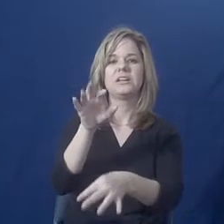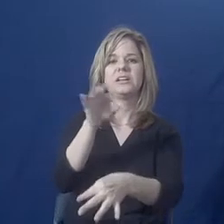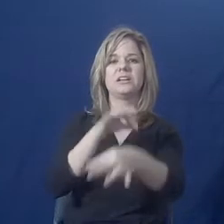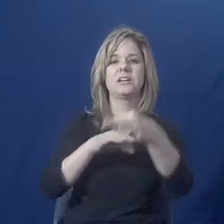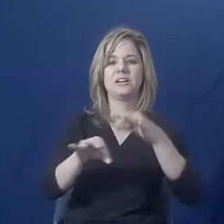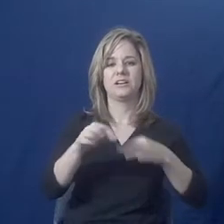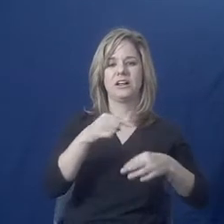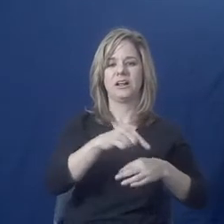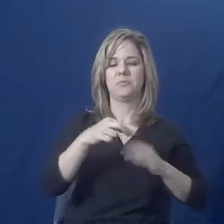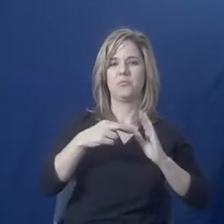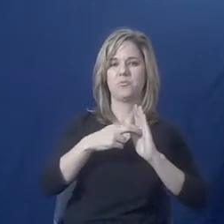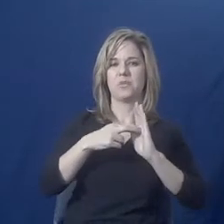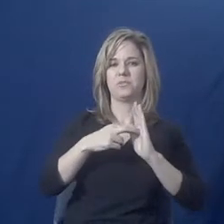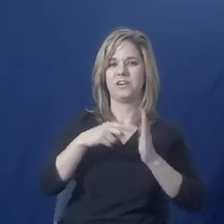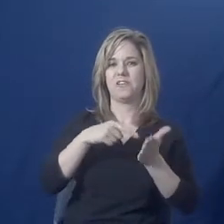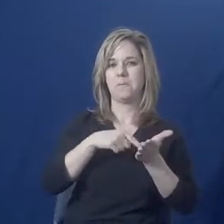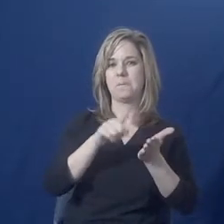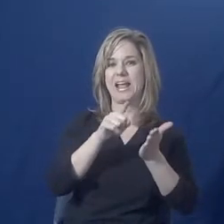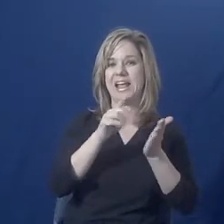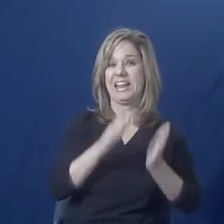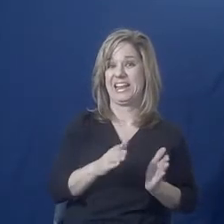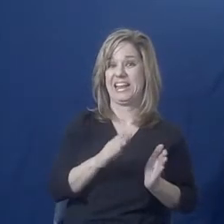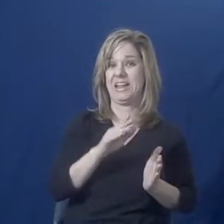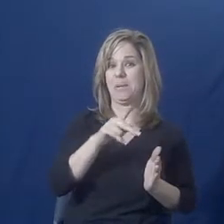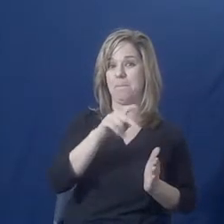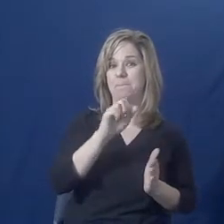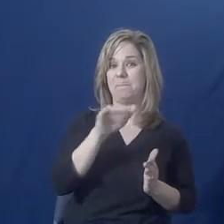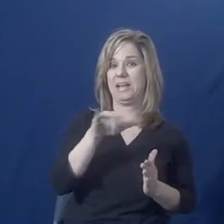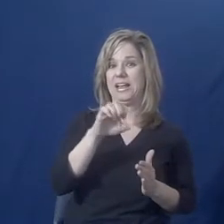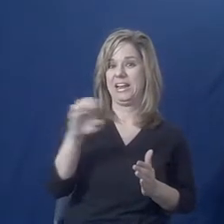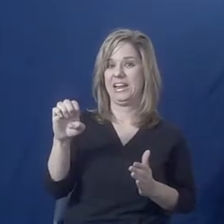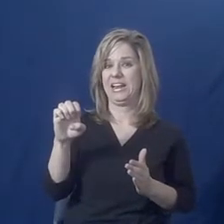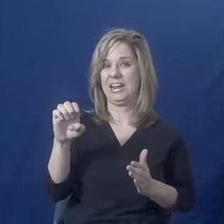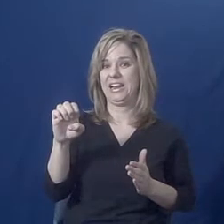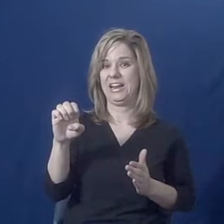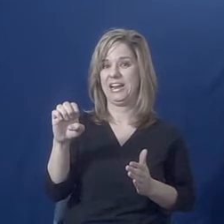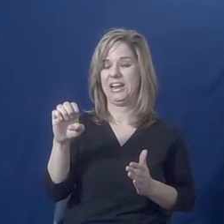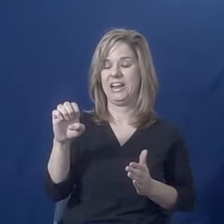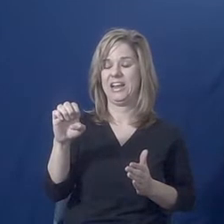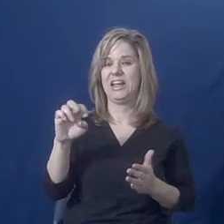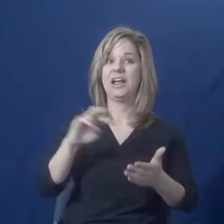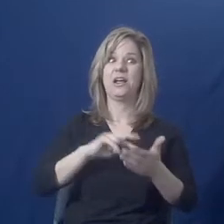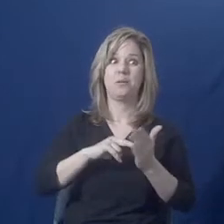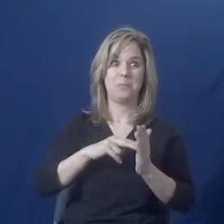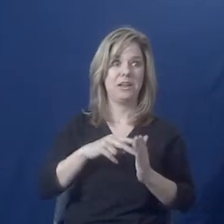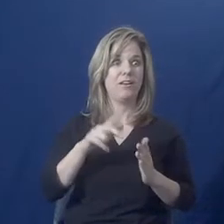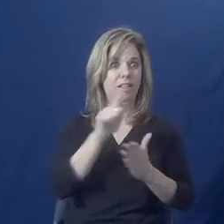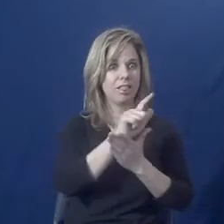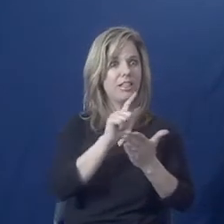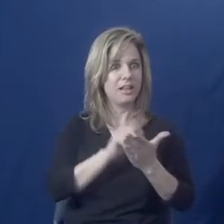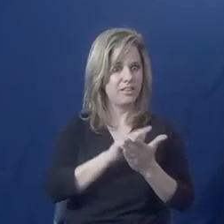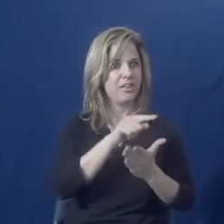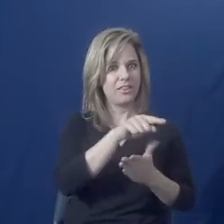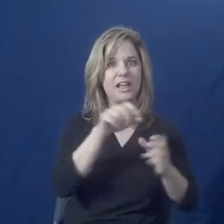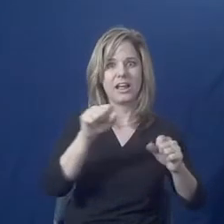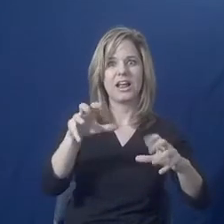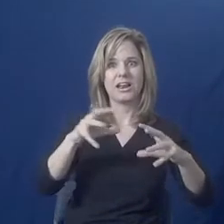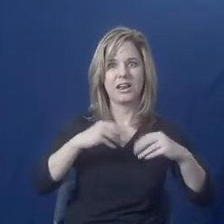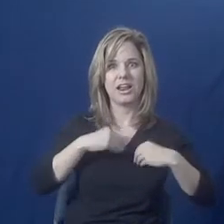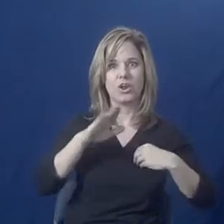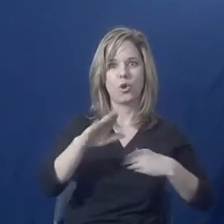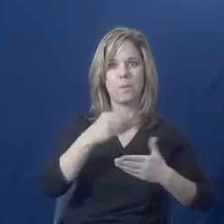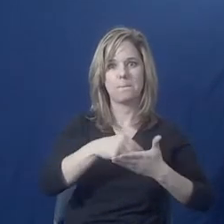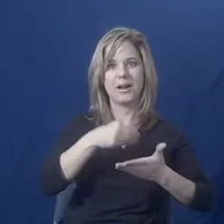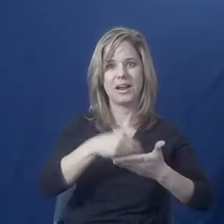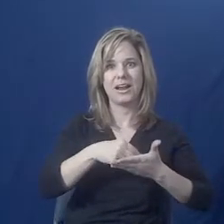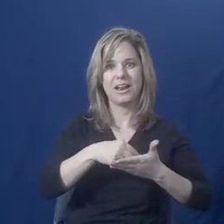And then they're kind of legally taking your money. They are supposed to be reporting